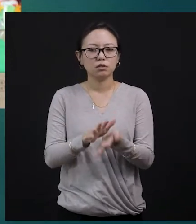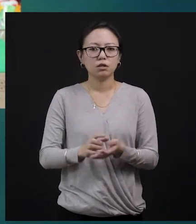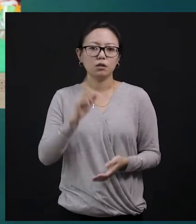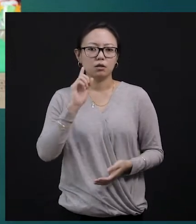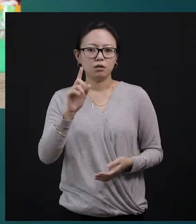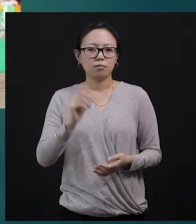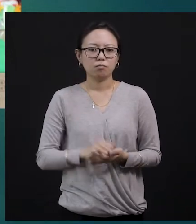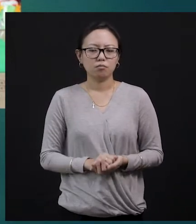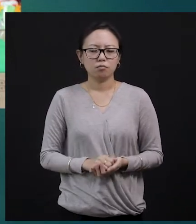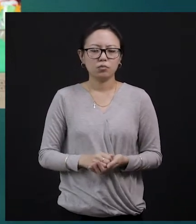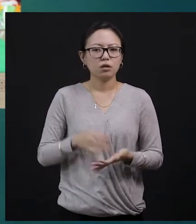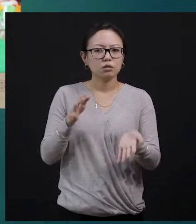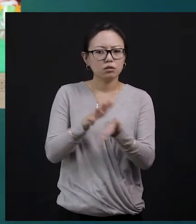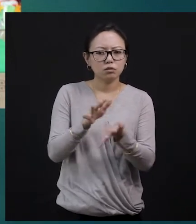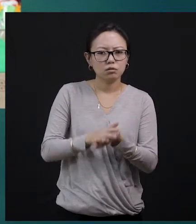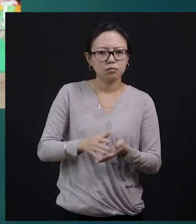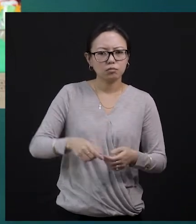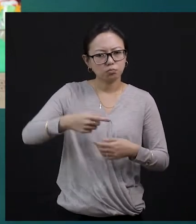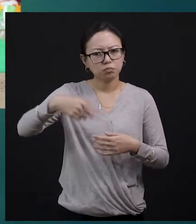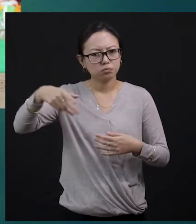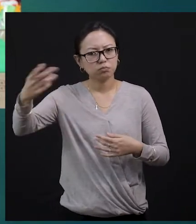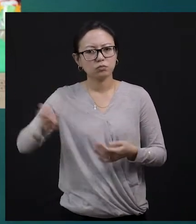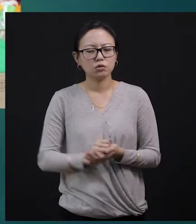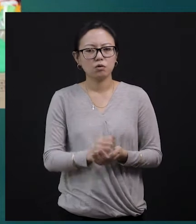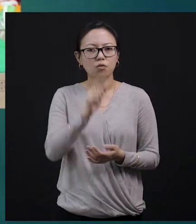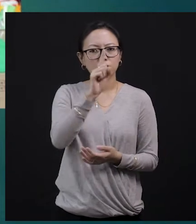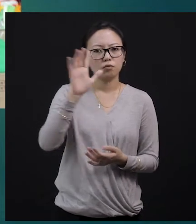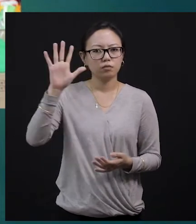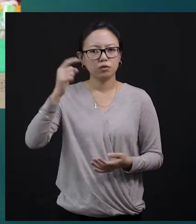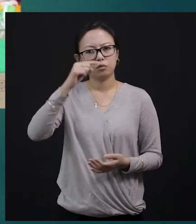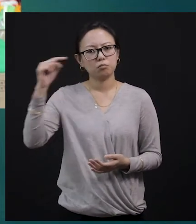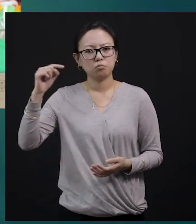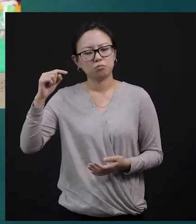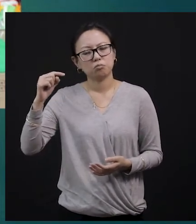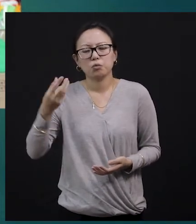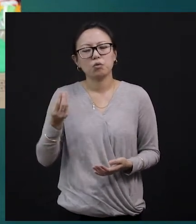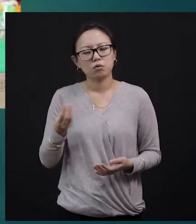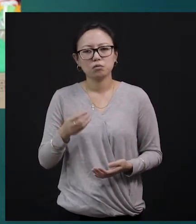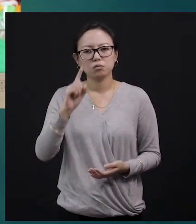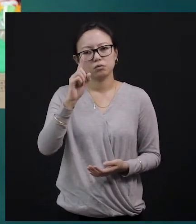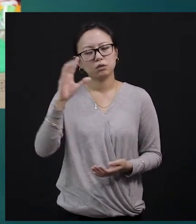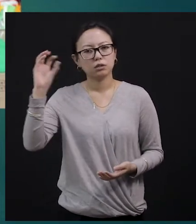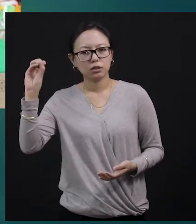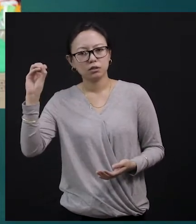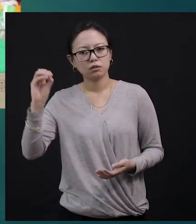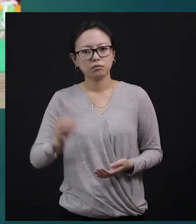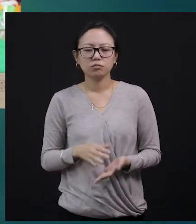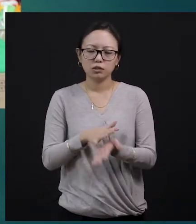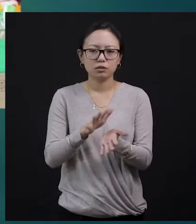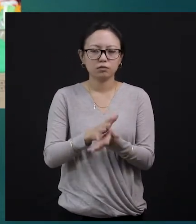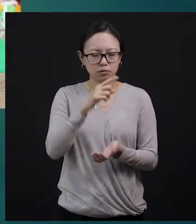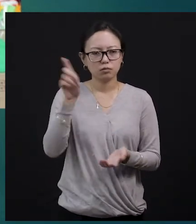different kinds of events that are organized in relation to the festival. So the same thing happens in all religions and in all festivals.